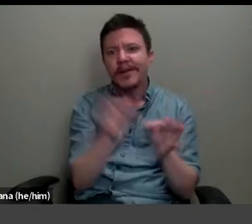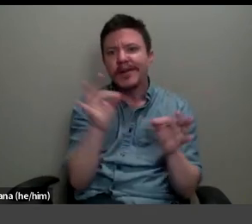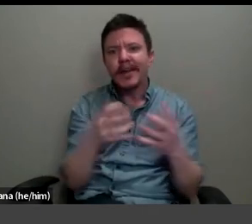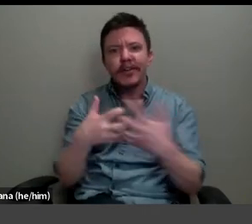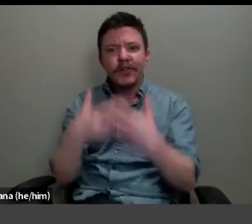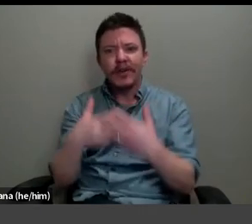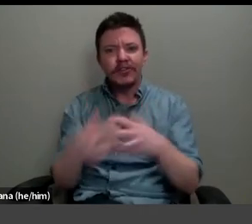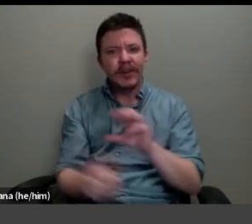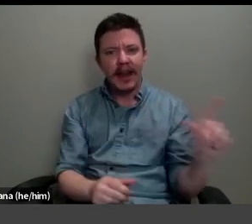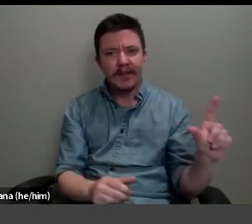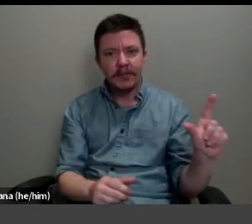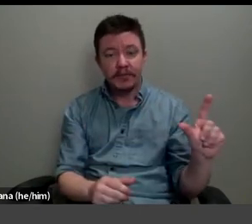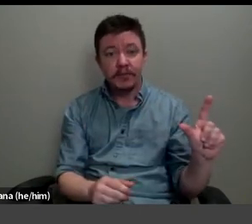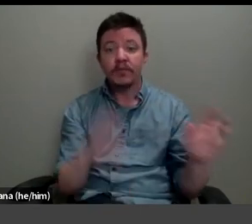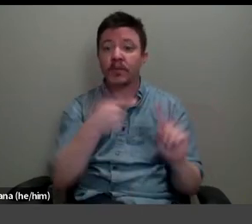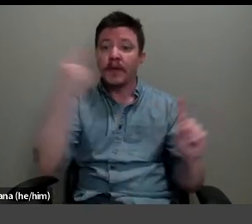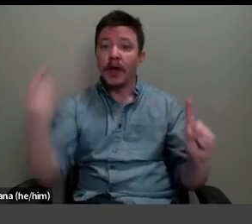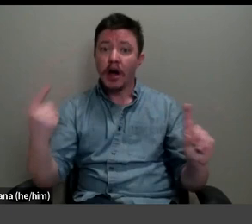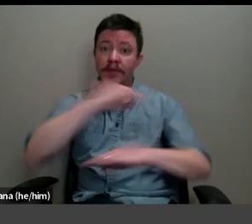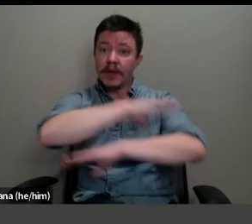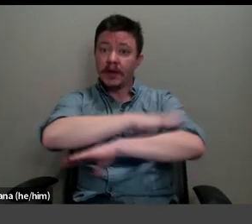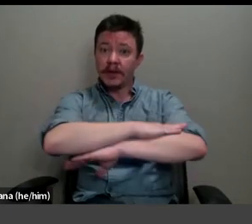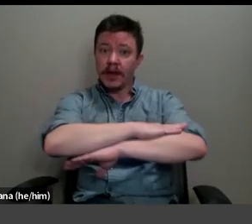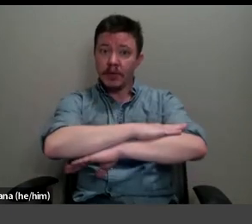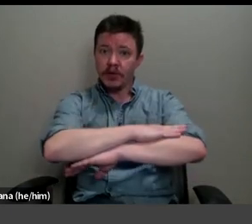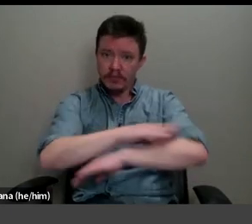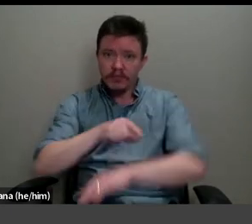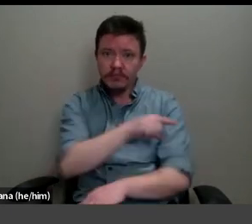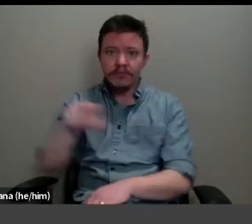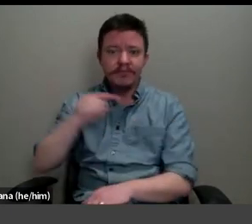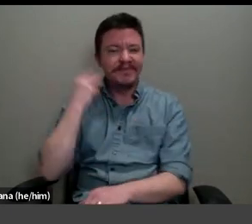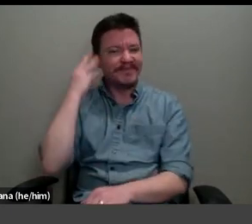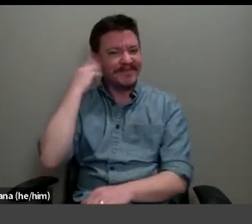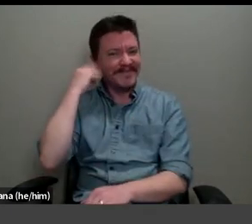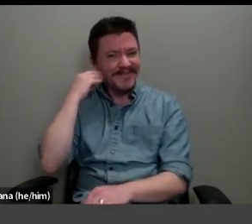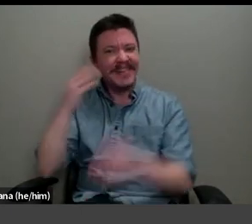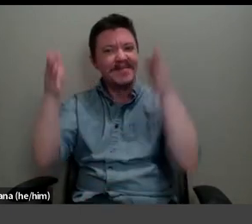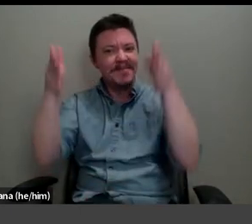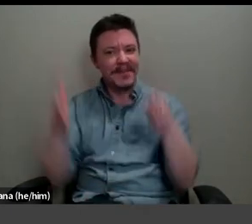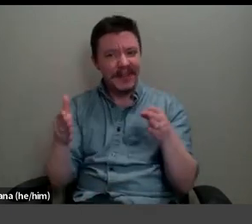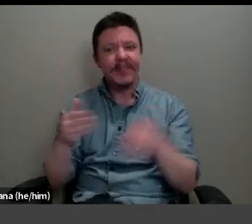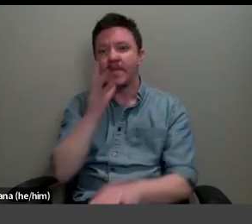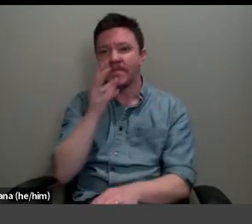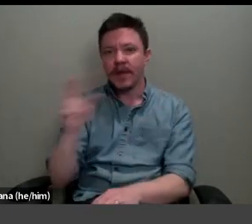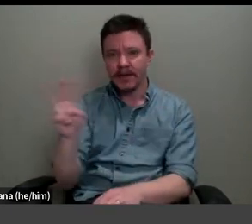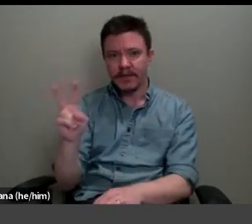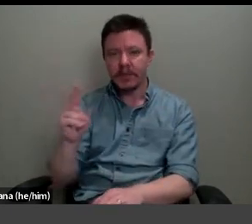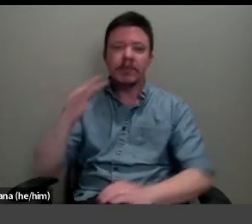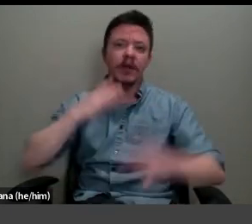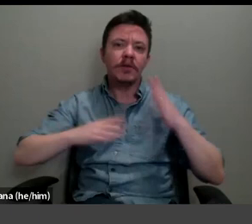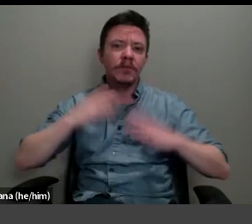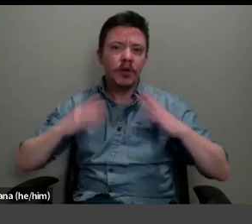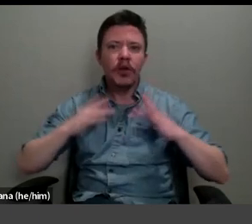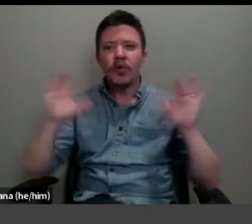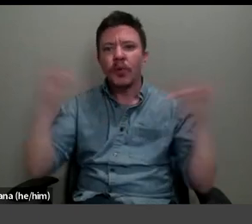At the opposite end of the table, the familiar figure of Madame Voyard clothed in a pale blue